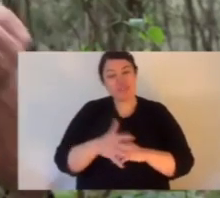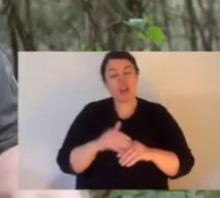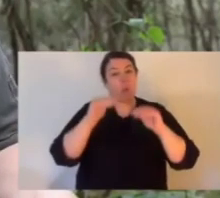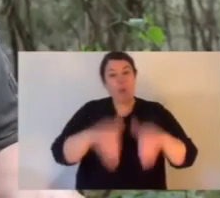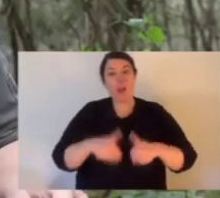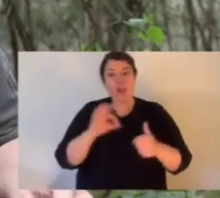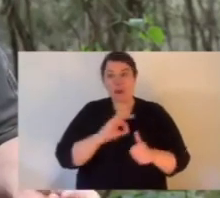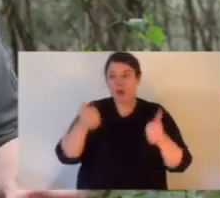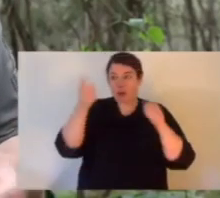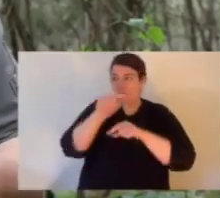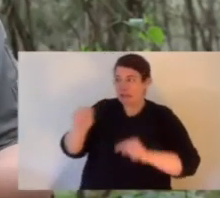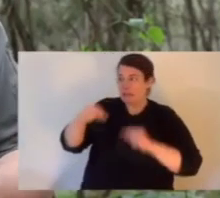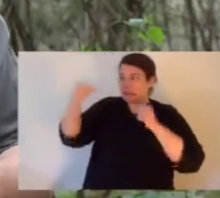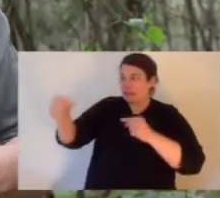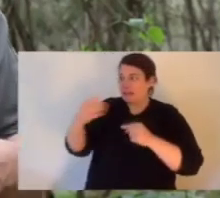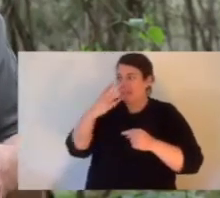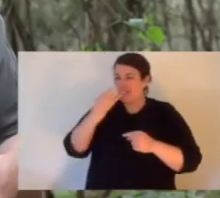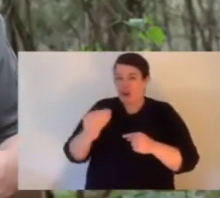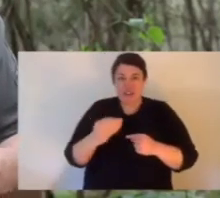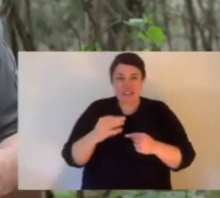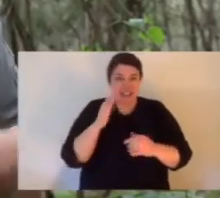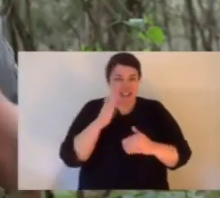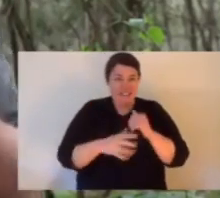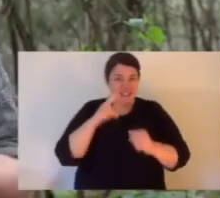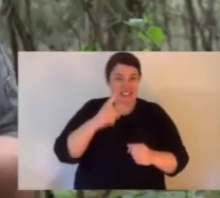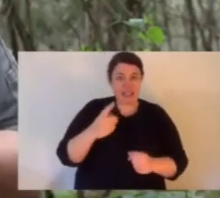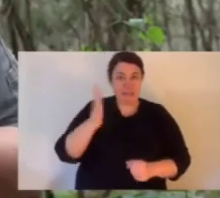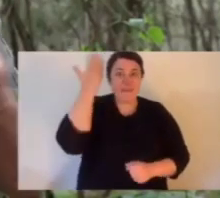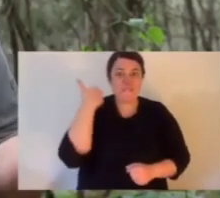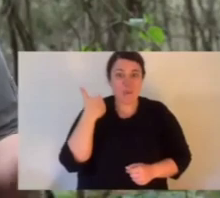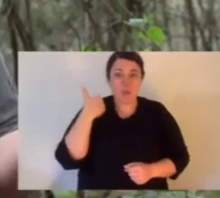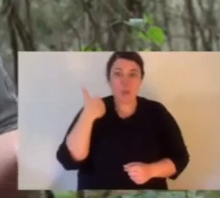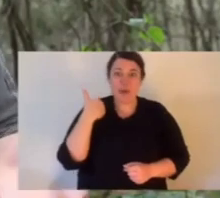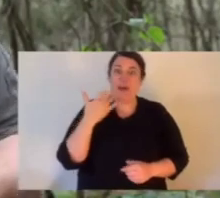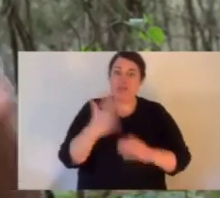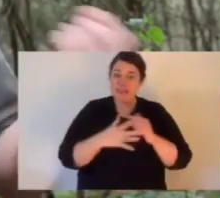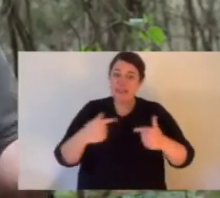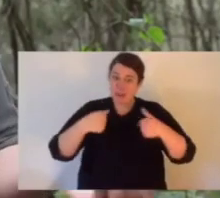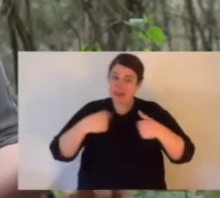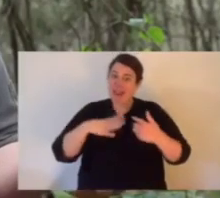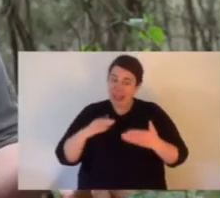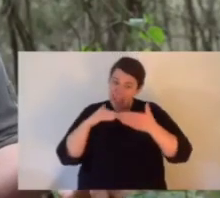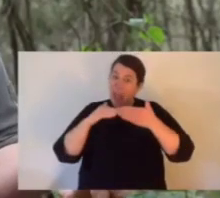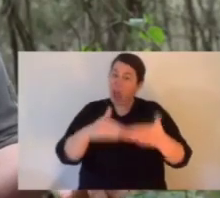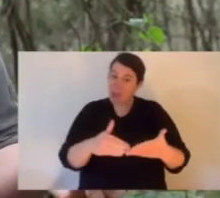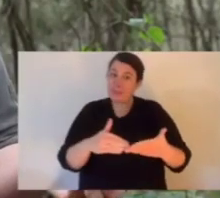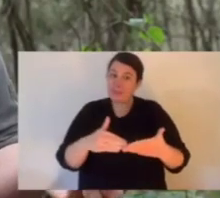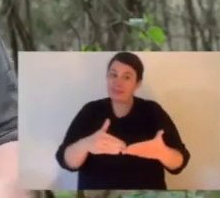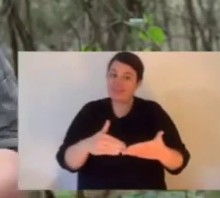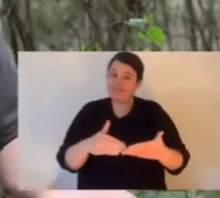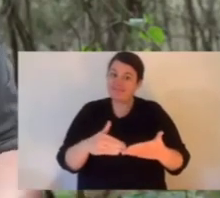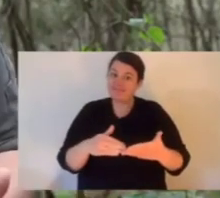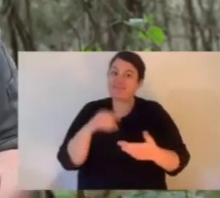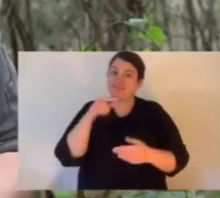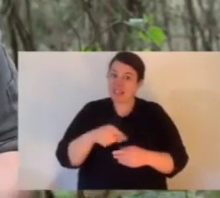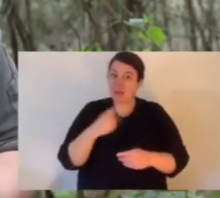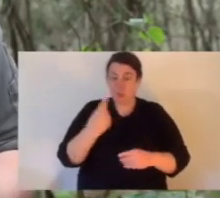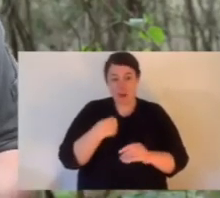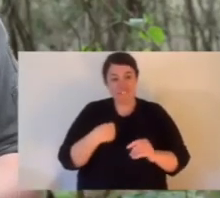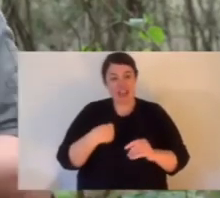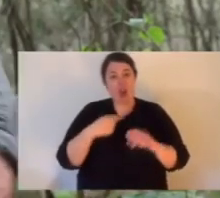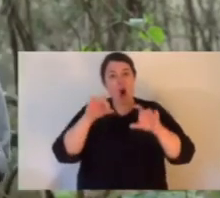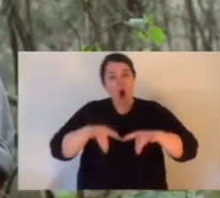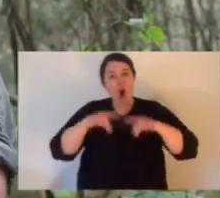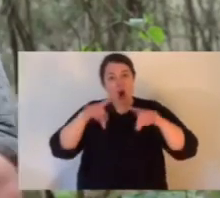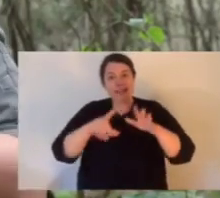vulnerable species. Go back a thousand years the predators they had to deal with were Tasmanian devils. They're not very fast.